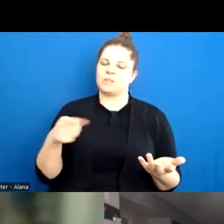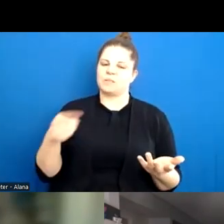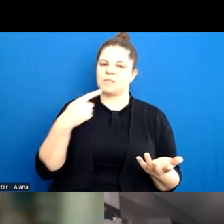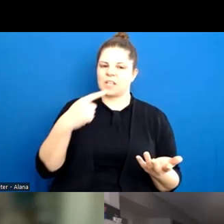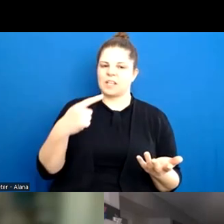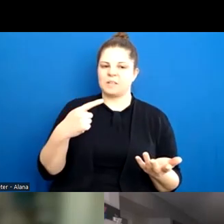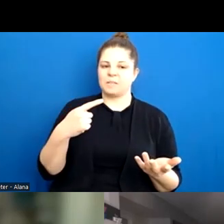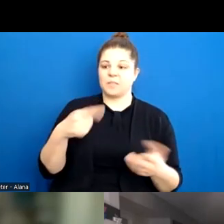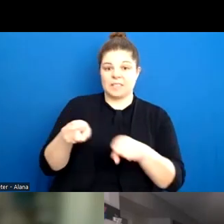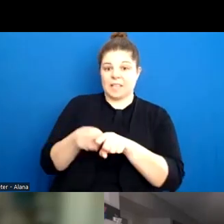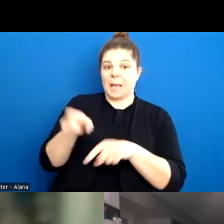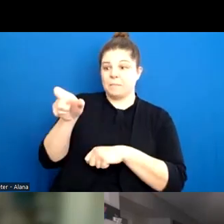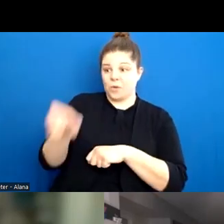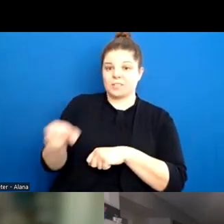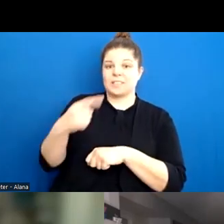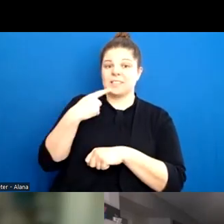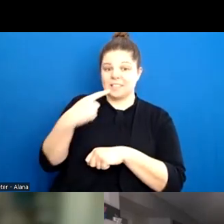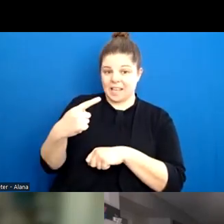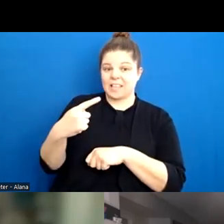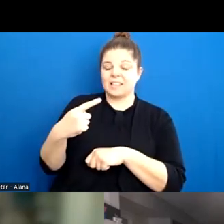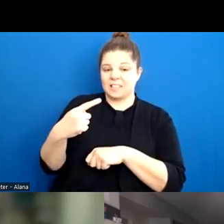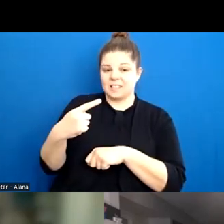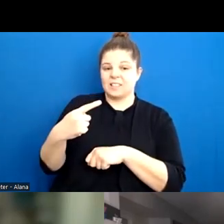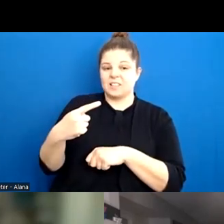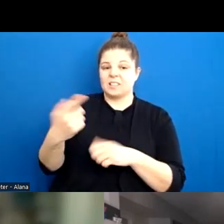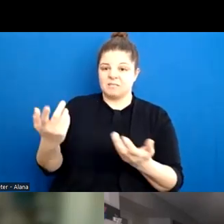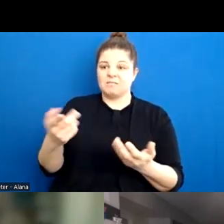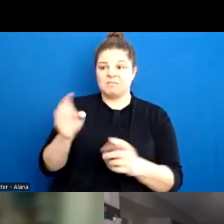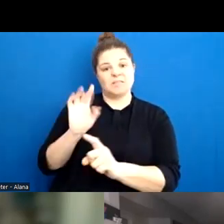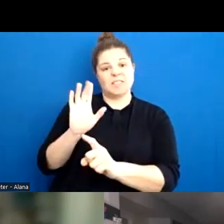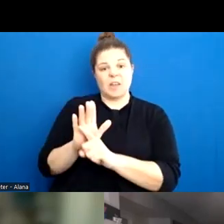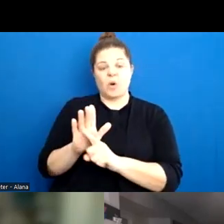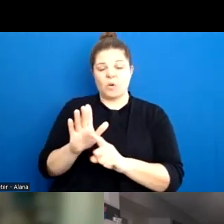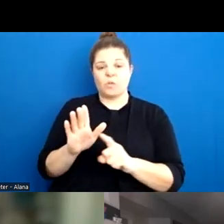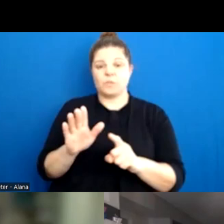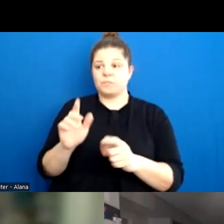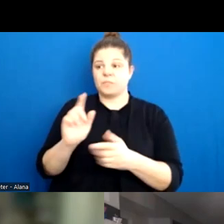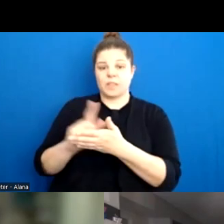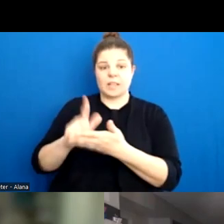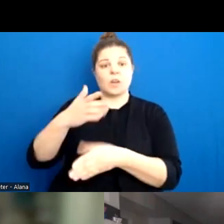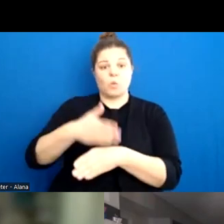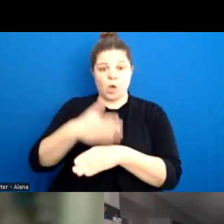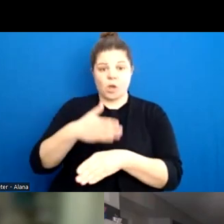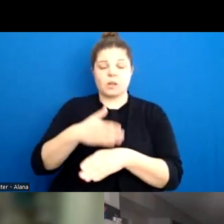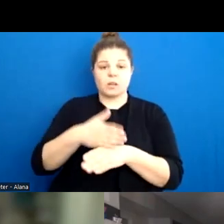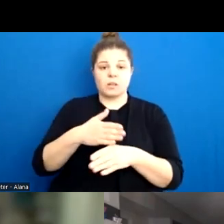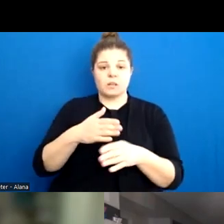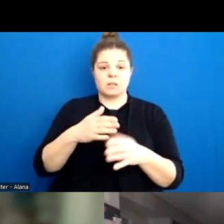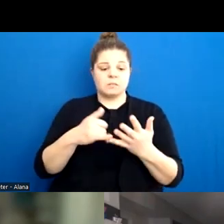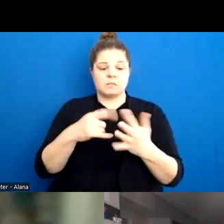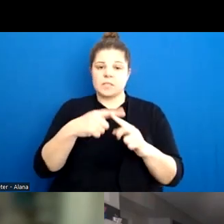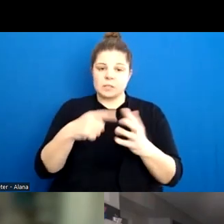then the same person also experienced a little bit of sexual harassment at work, actually, from another male